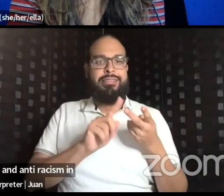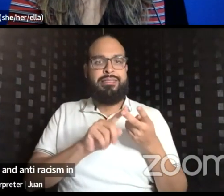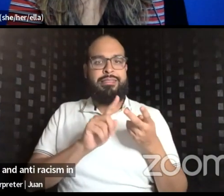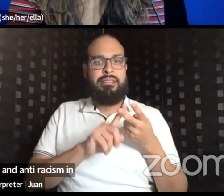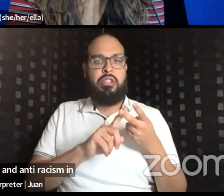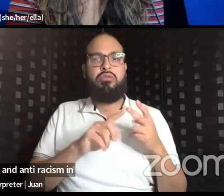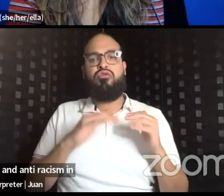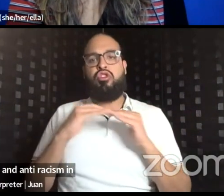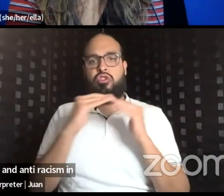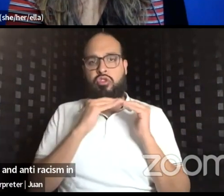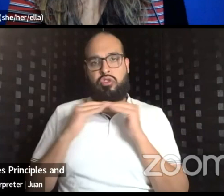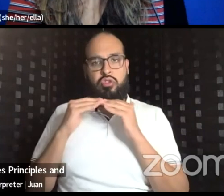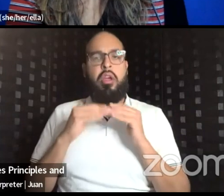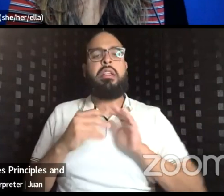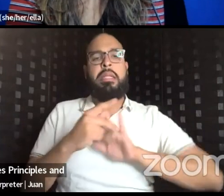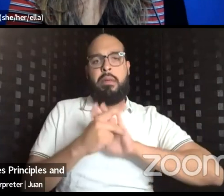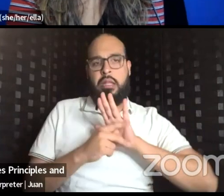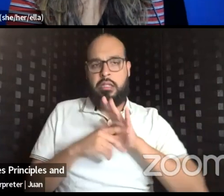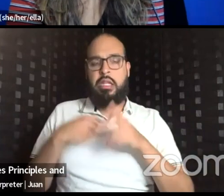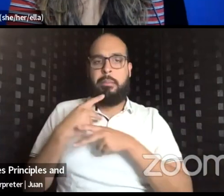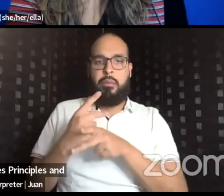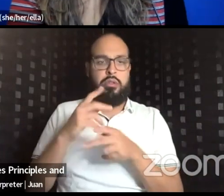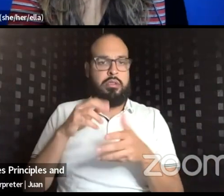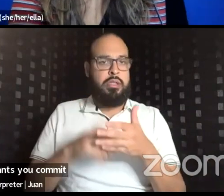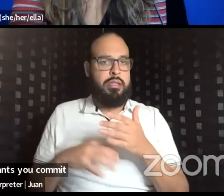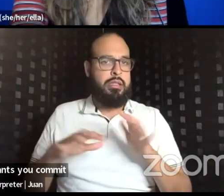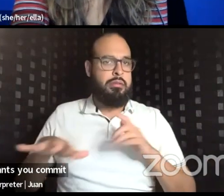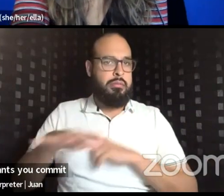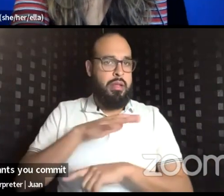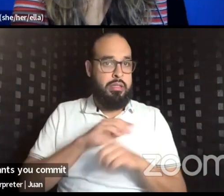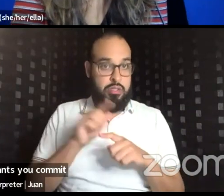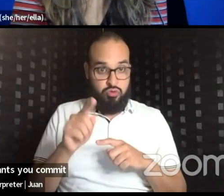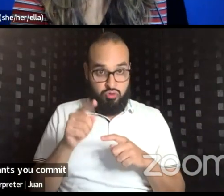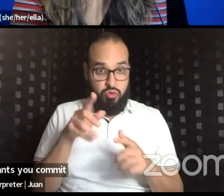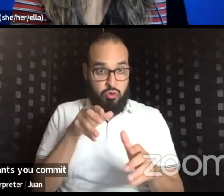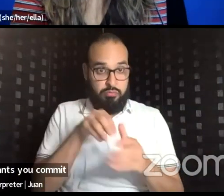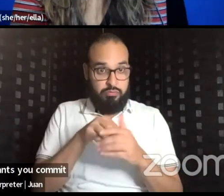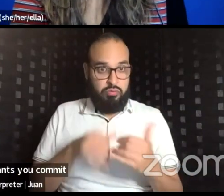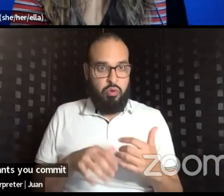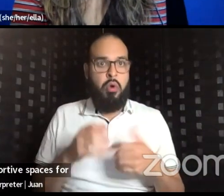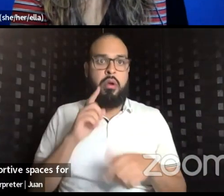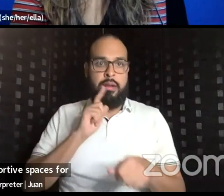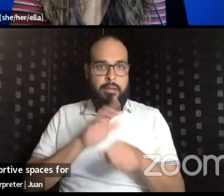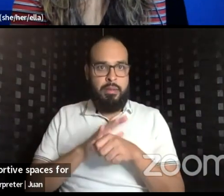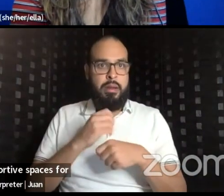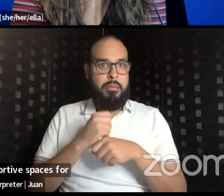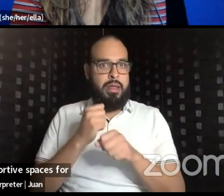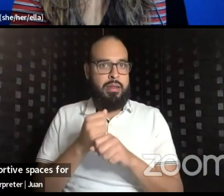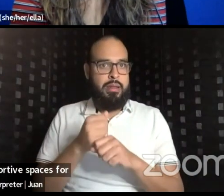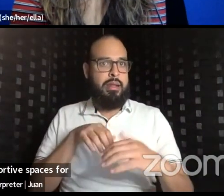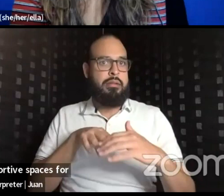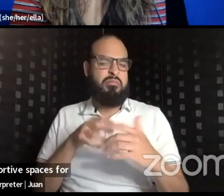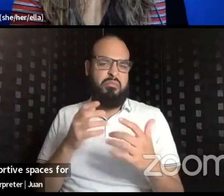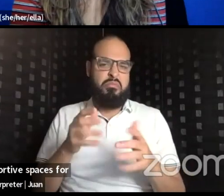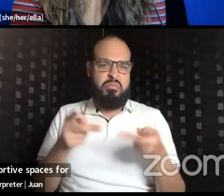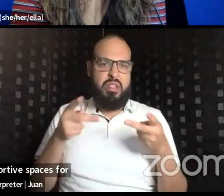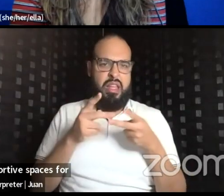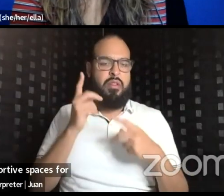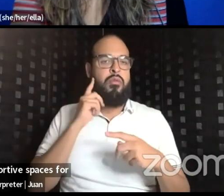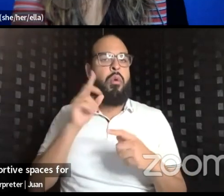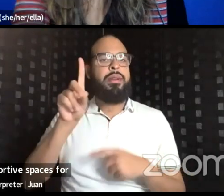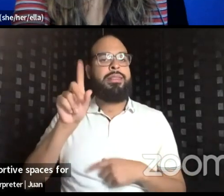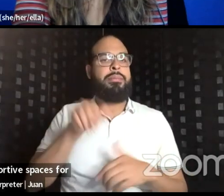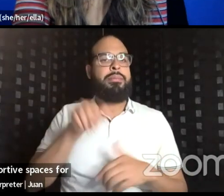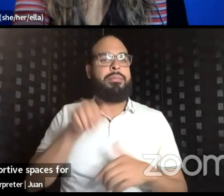producing. As a session participant, you commit with us to creating safe and supportive spaces for disability access and inclusion and